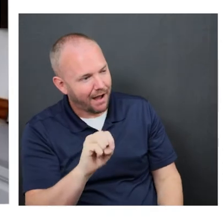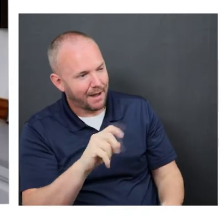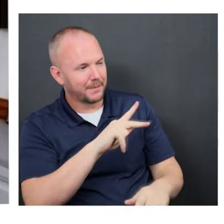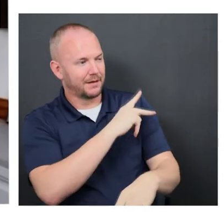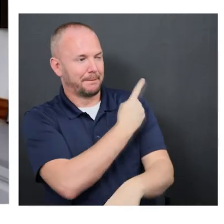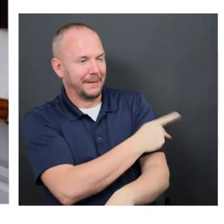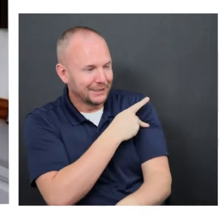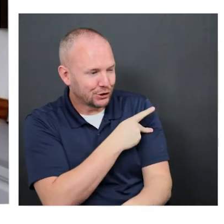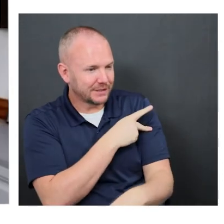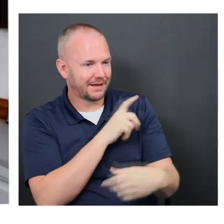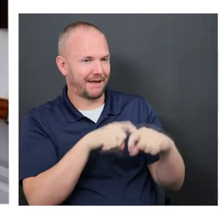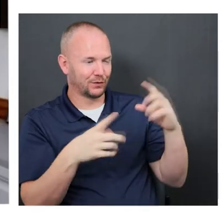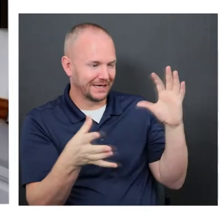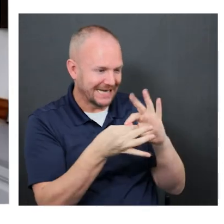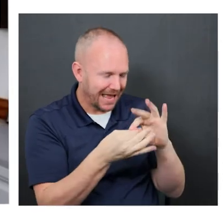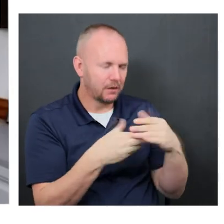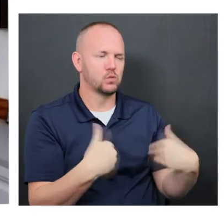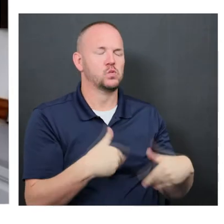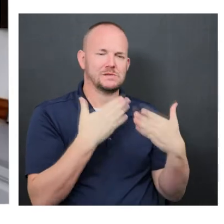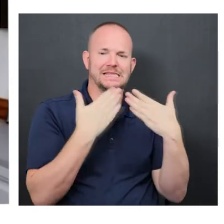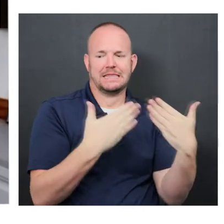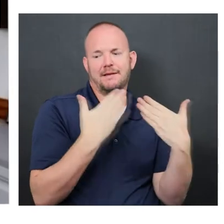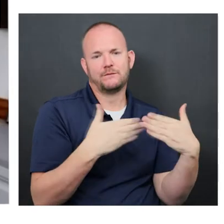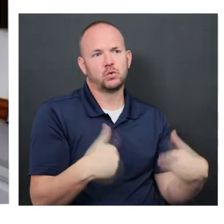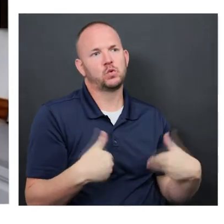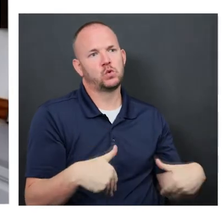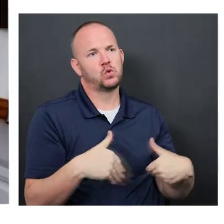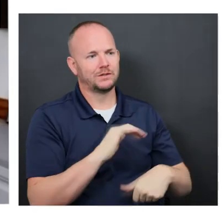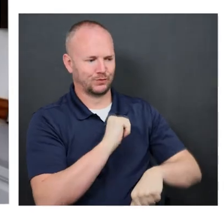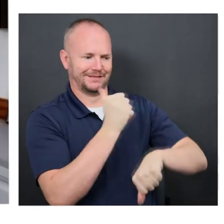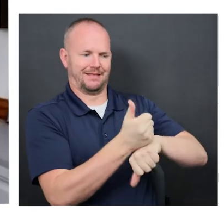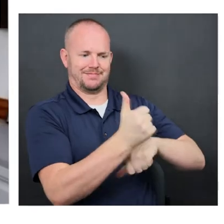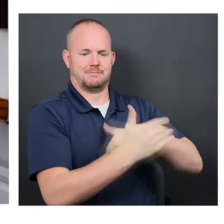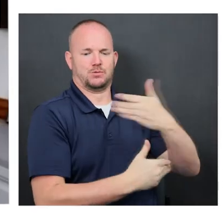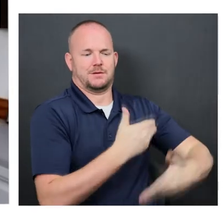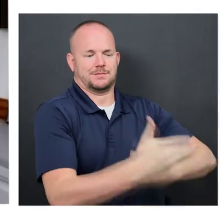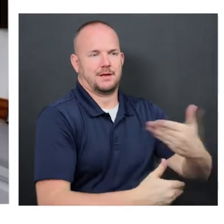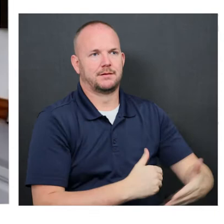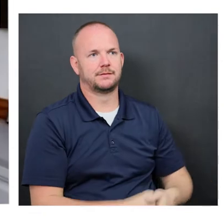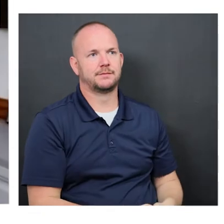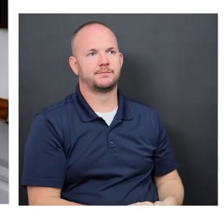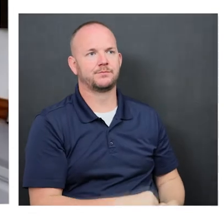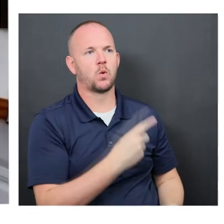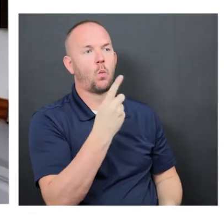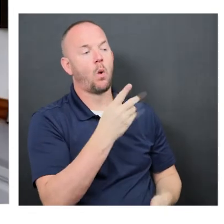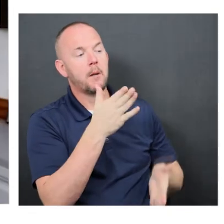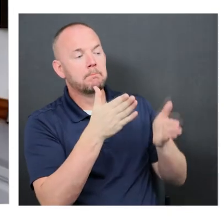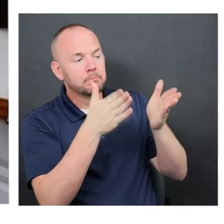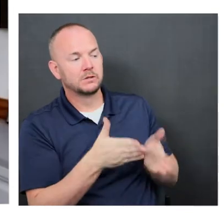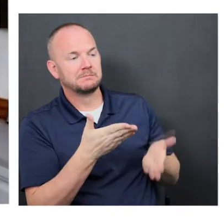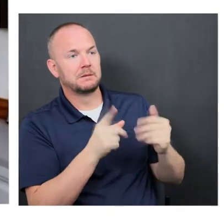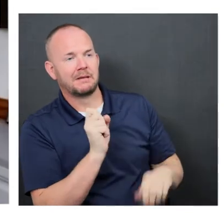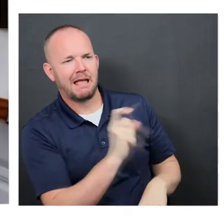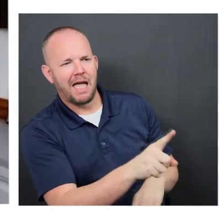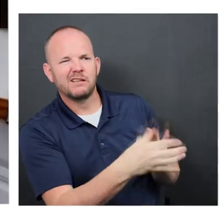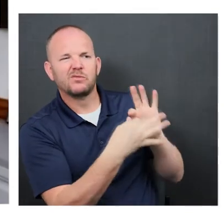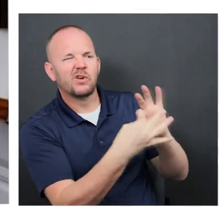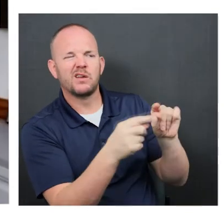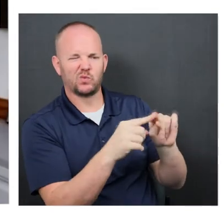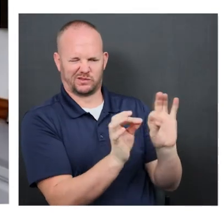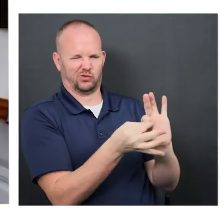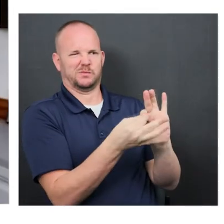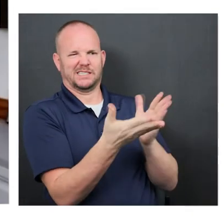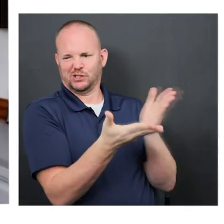families were so incredibly grateful, incredibly grateful that we had this in place. Now one would say, well, what's this got to do with interpreter